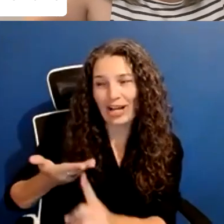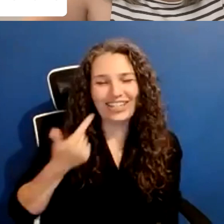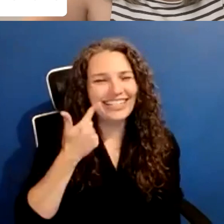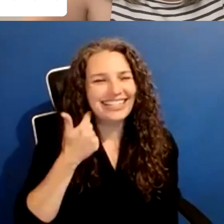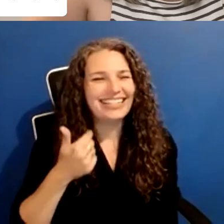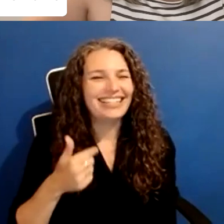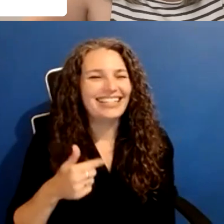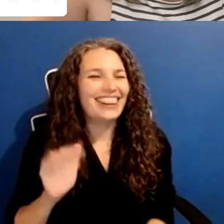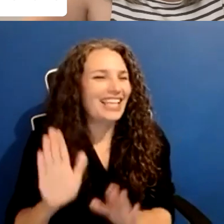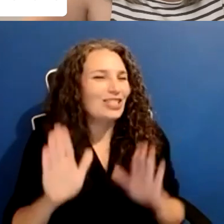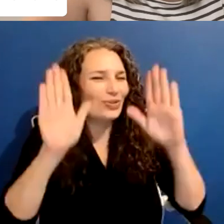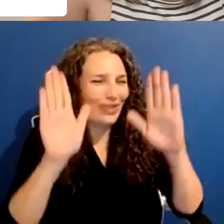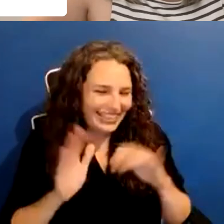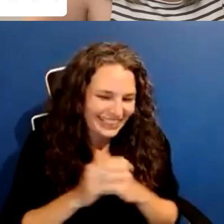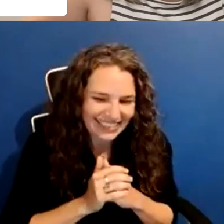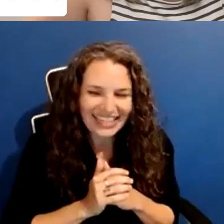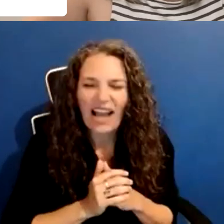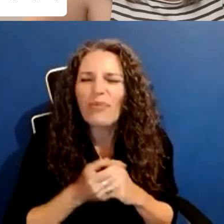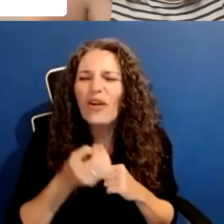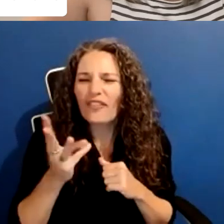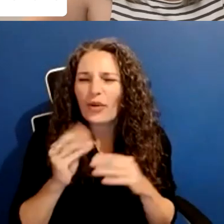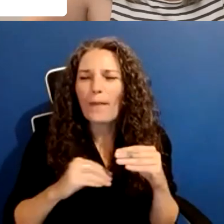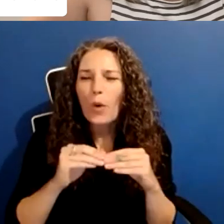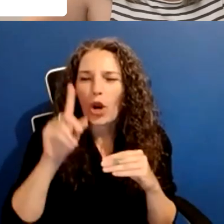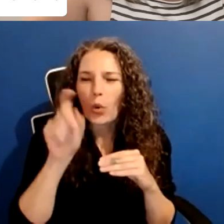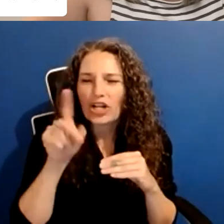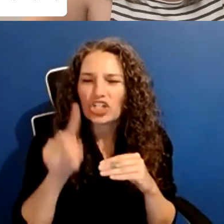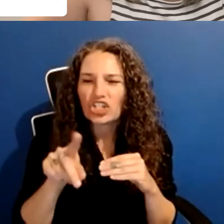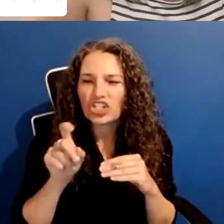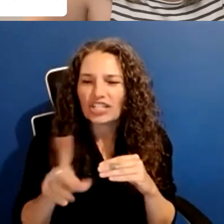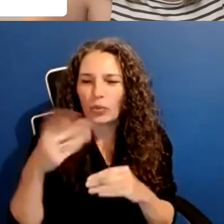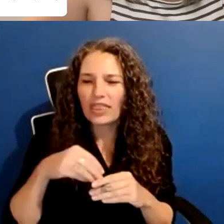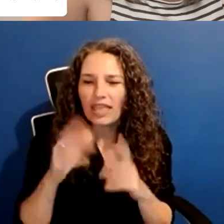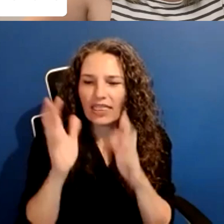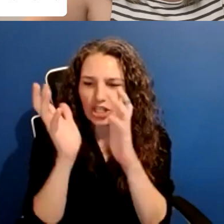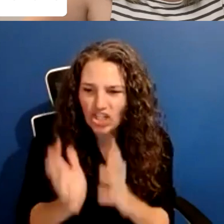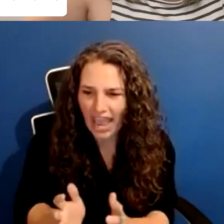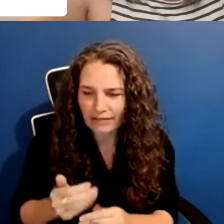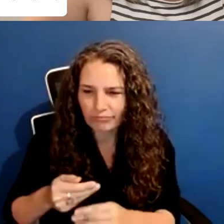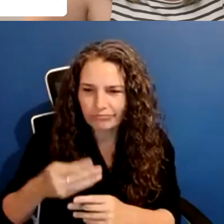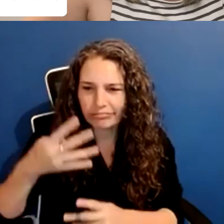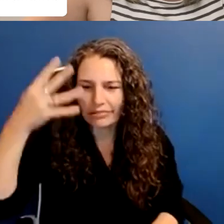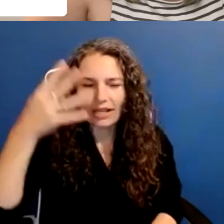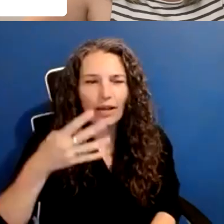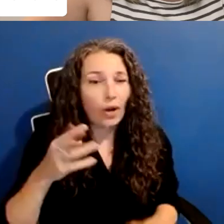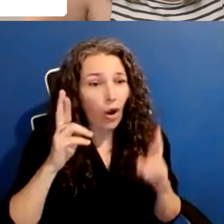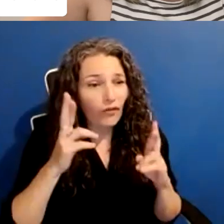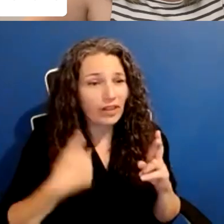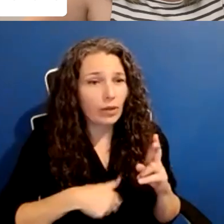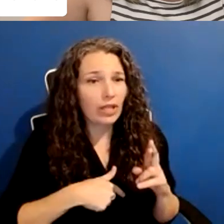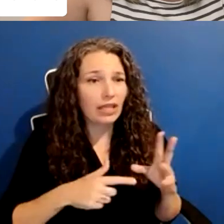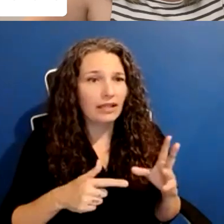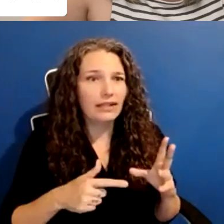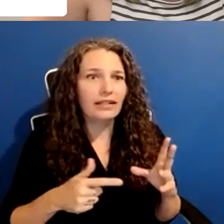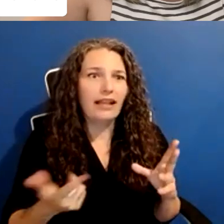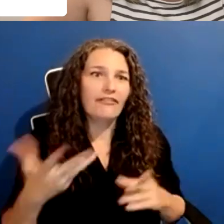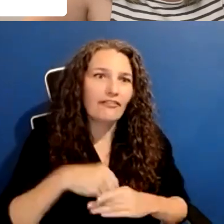um, we still have some questions in the chat, um, but we do hope that we've encompassed as much as possible during our time together. It